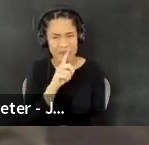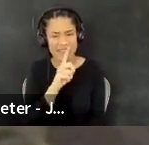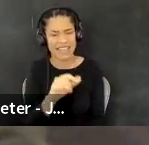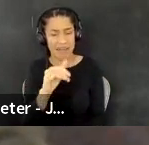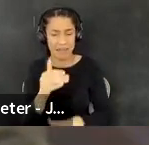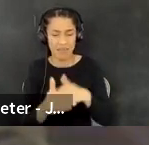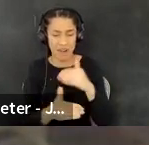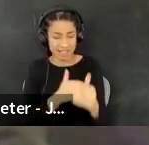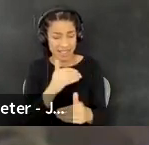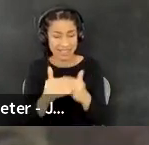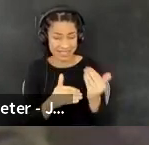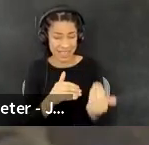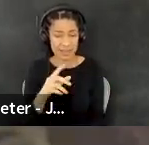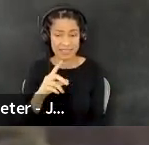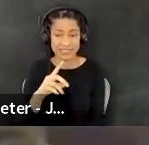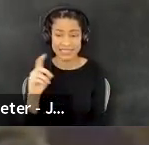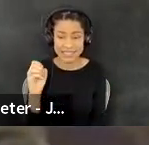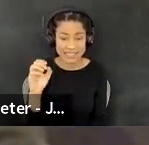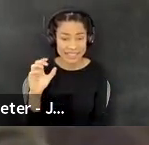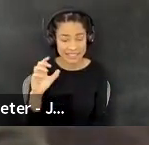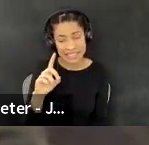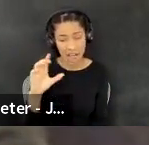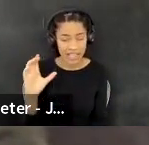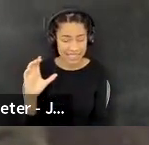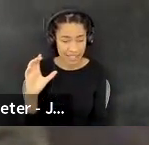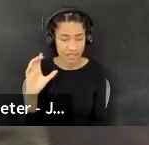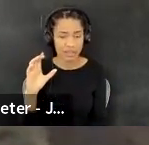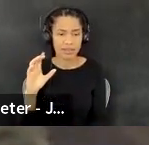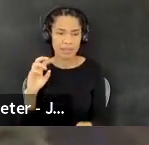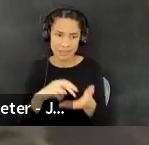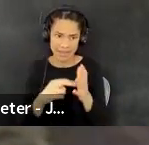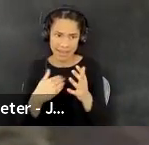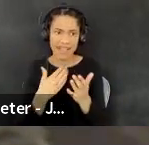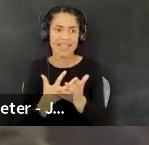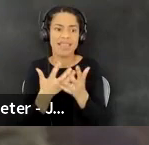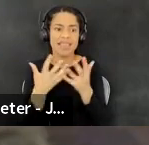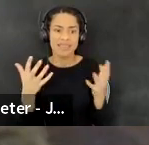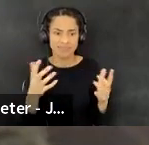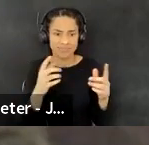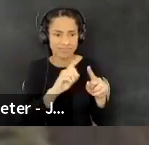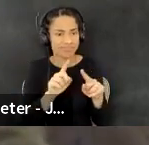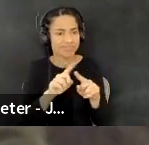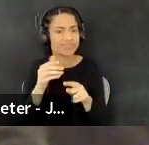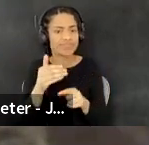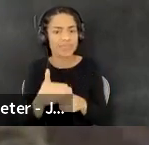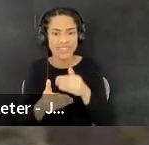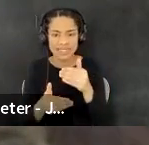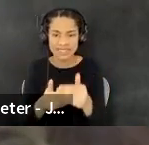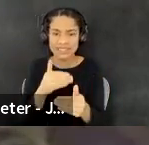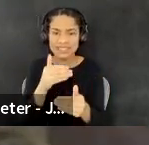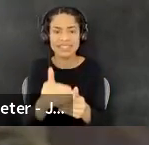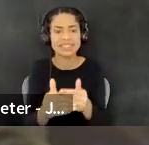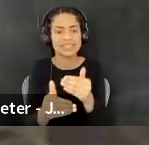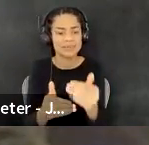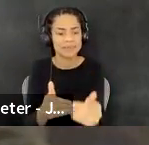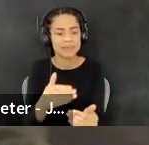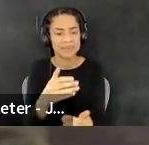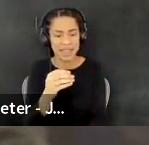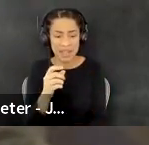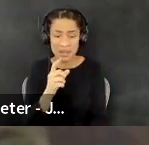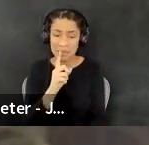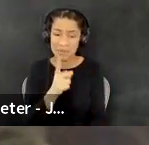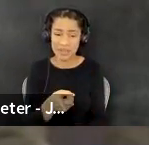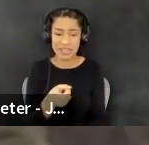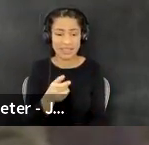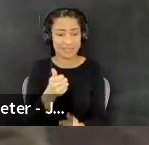involves multiple overlapping processes. And, uh, it's, it's, it's, it's, it's,